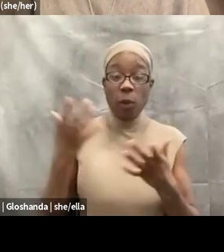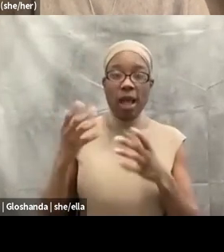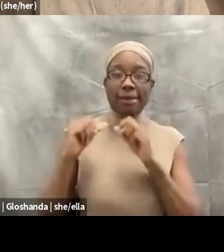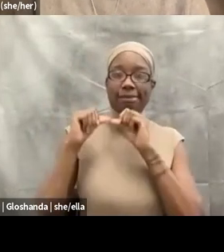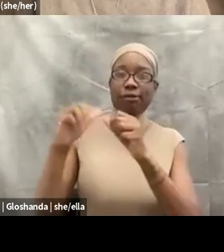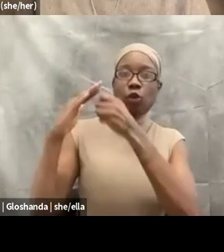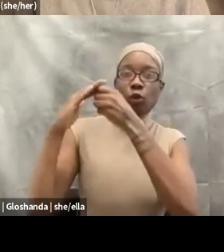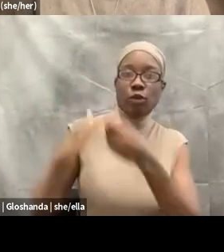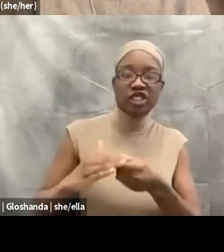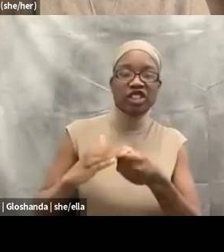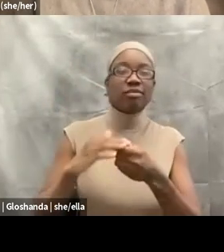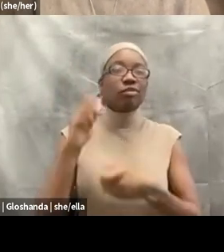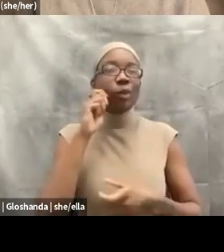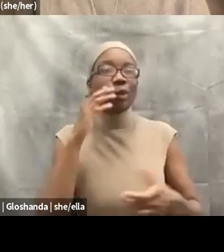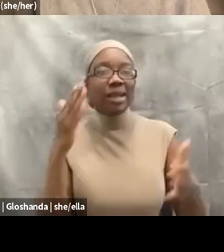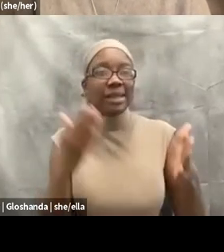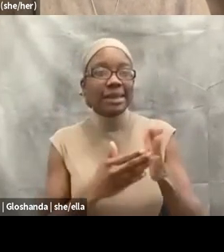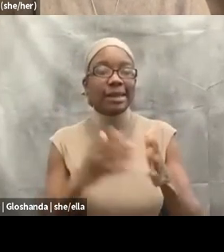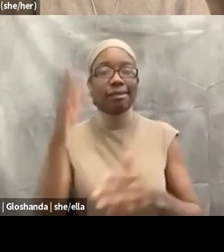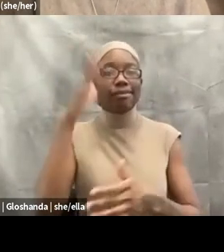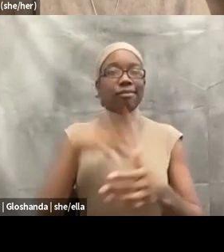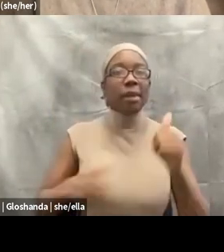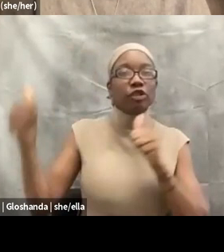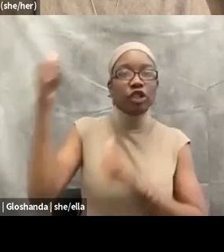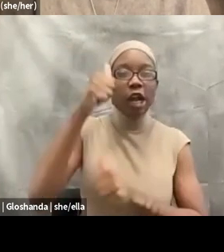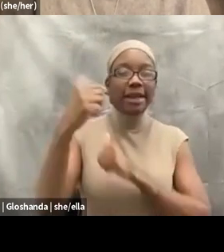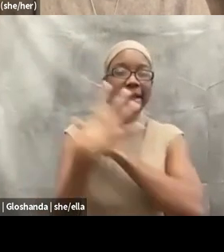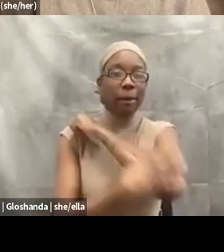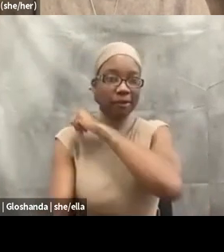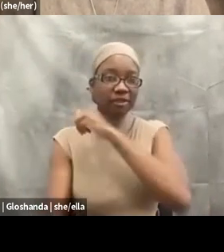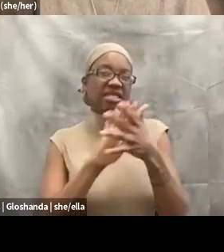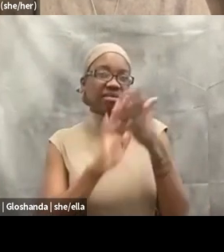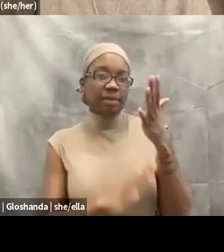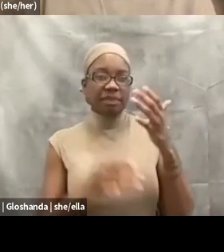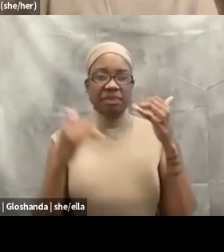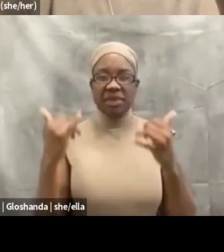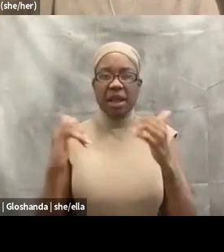also empowering clients to make changes that may support their individual well-being?